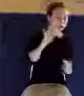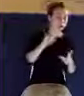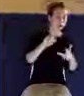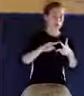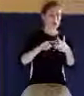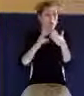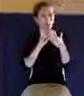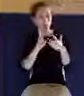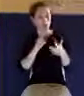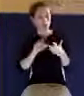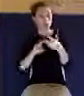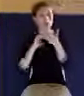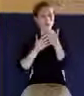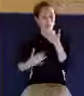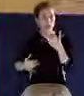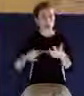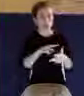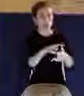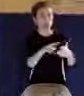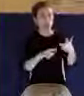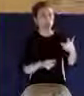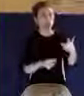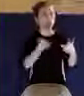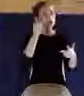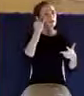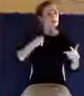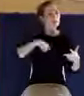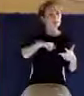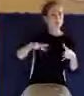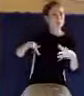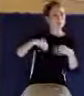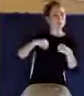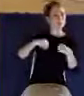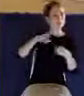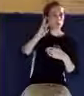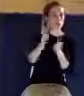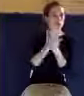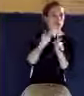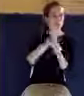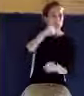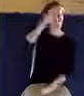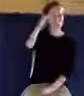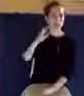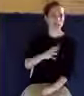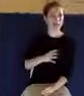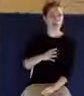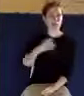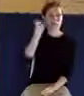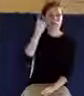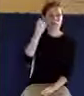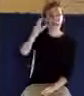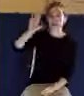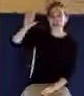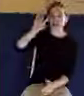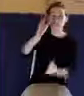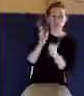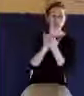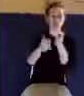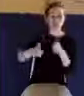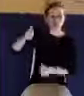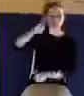witness of men, the witness of God is greater, for this is the witness of God which he has testified of his Son.